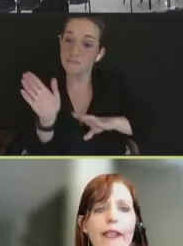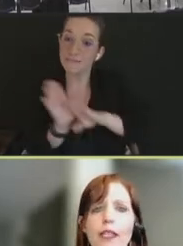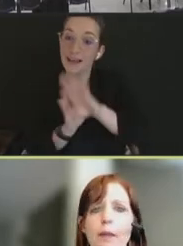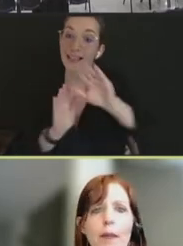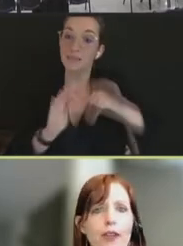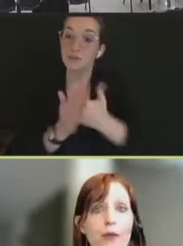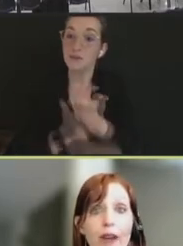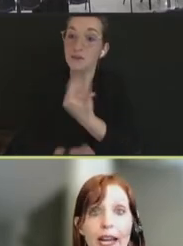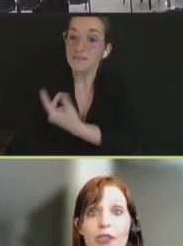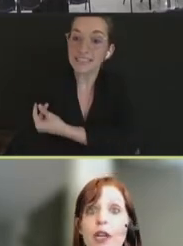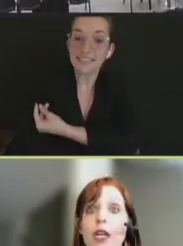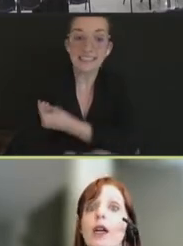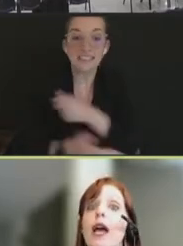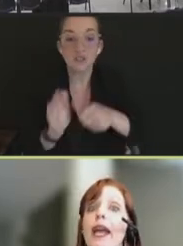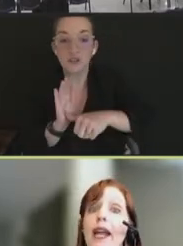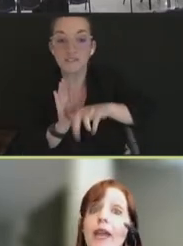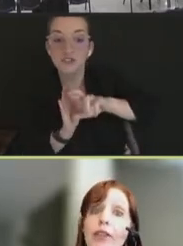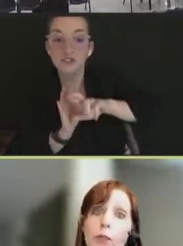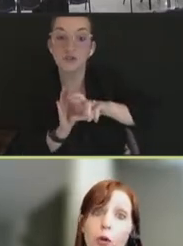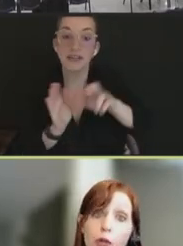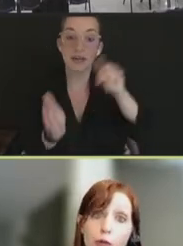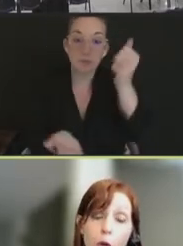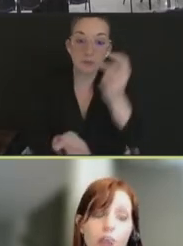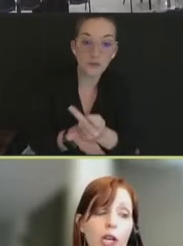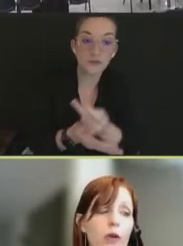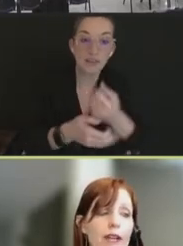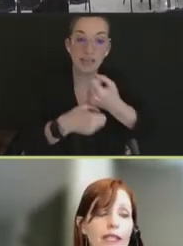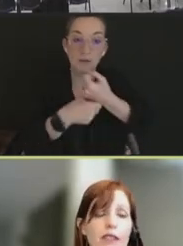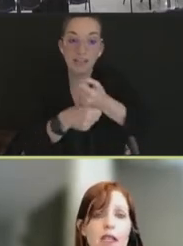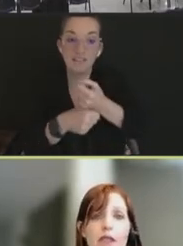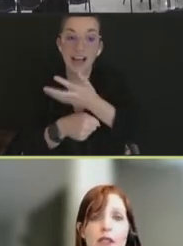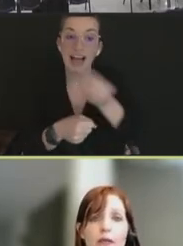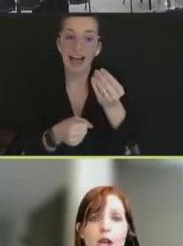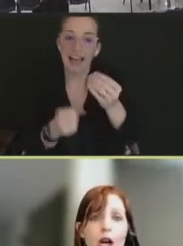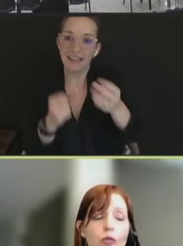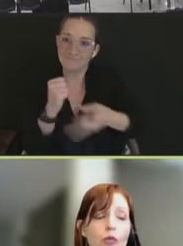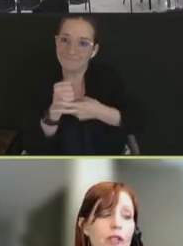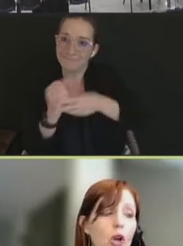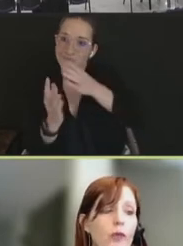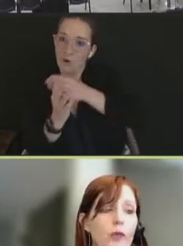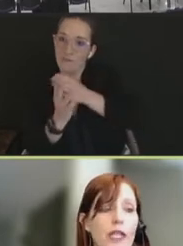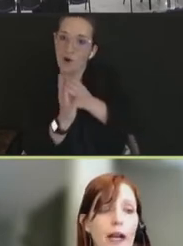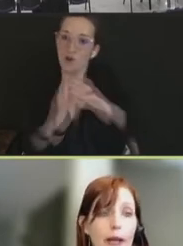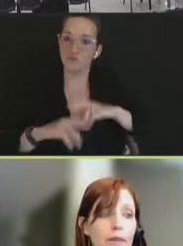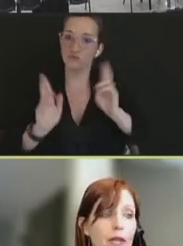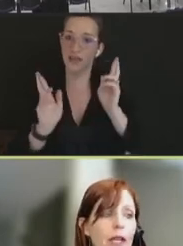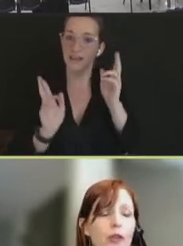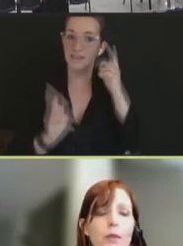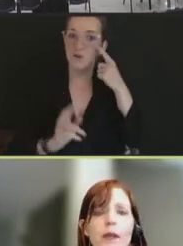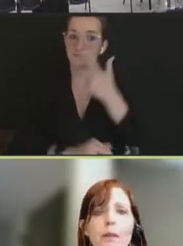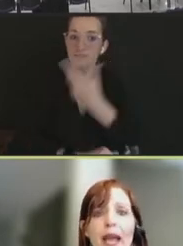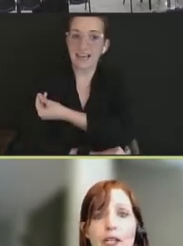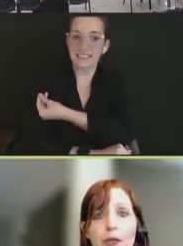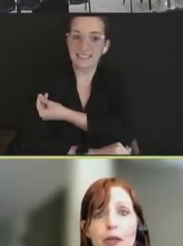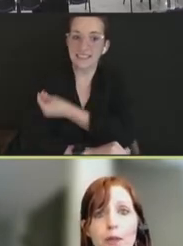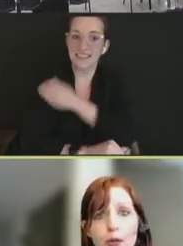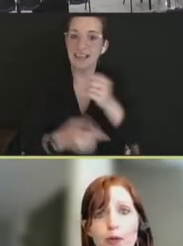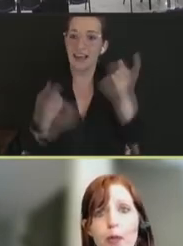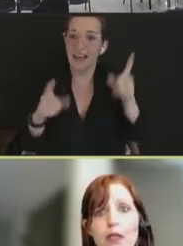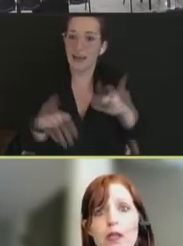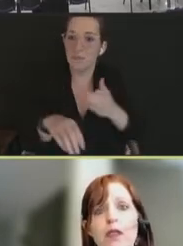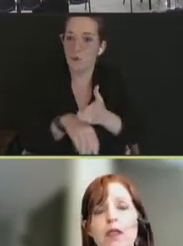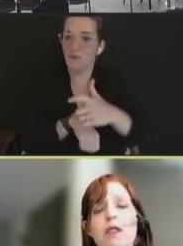approving them, manufacturing, and having a portfolio of vaccines that have arisen over time. There have been major